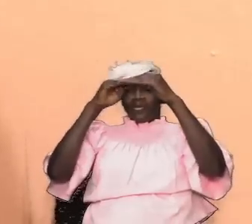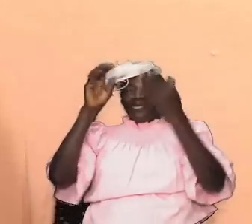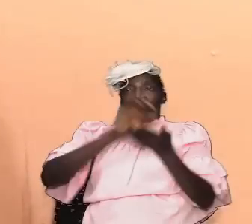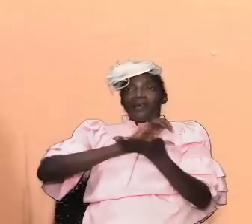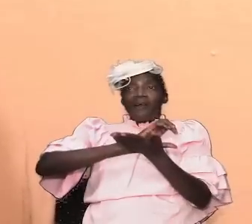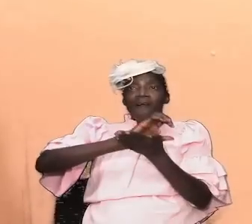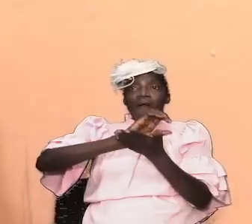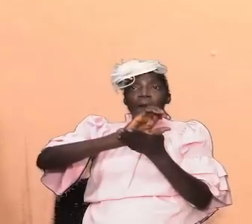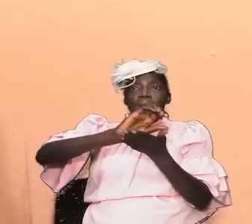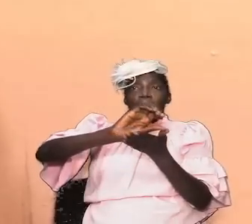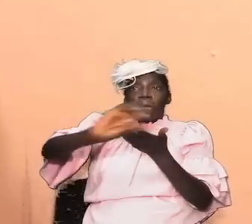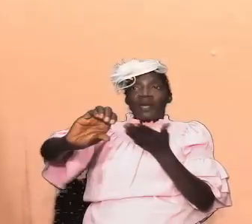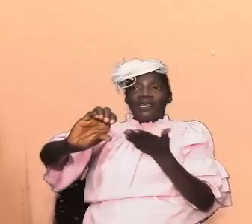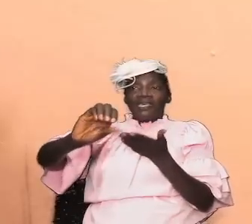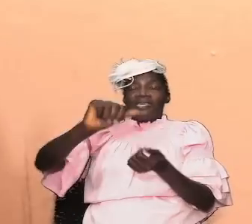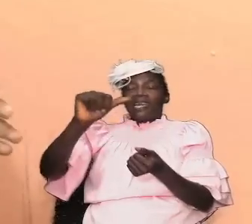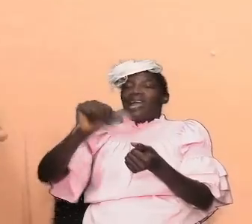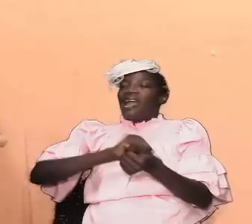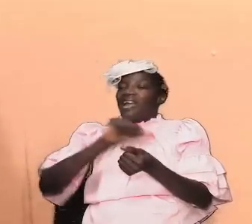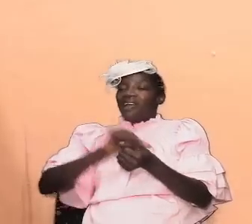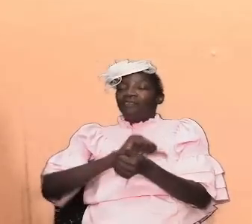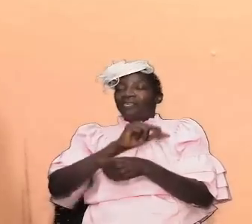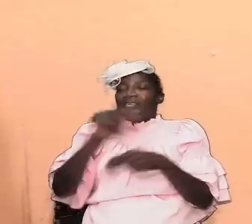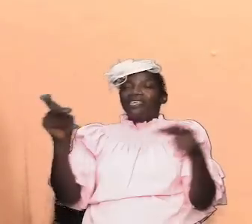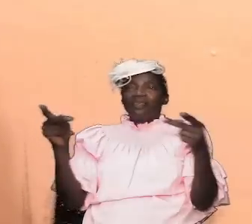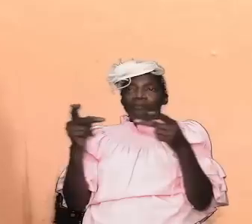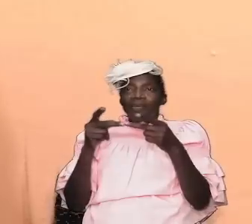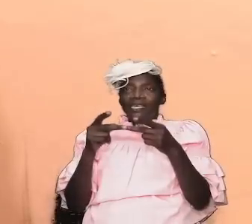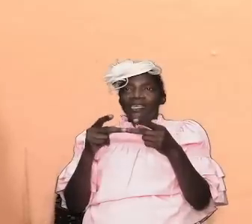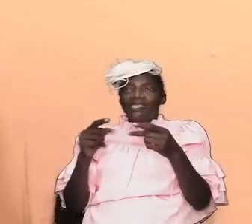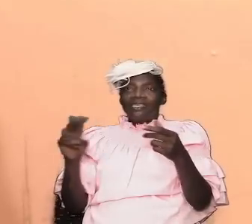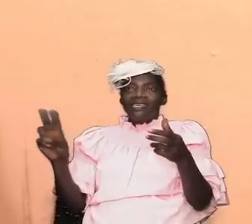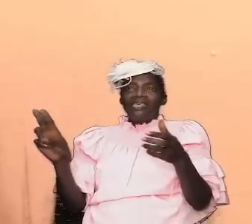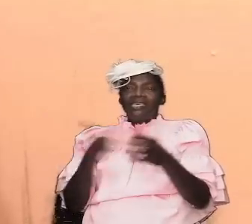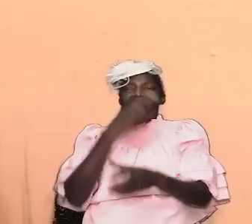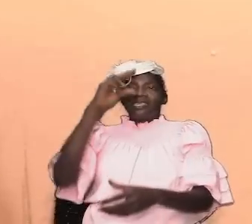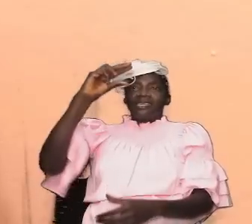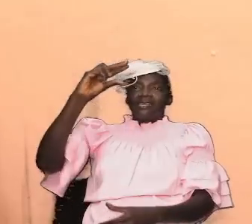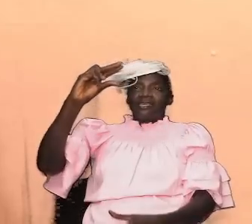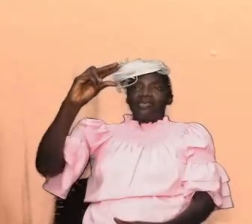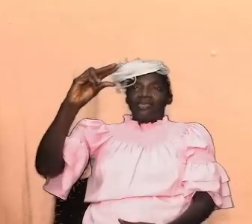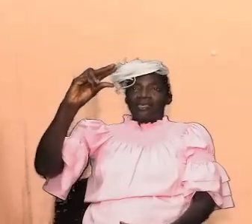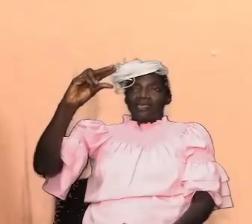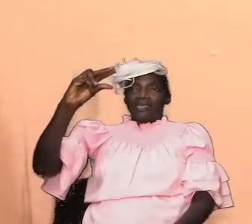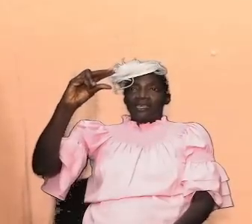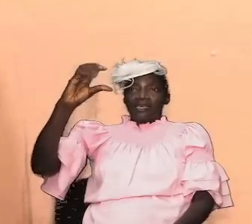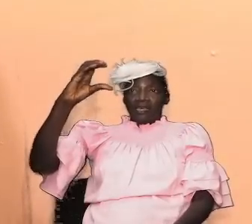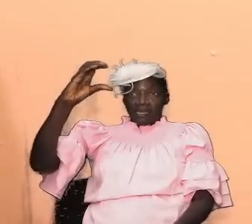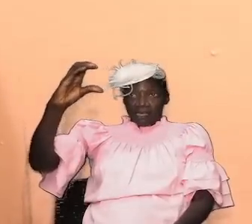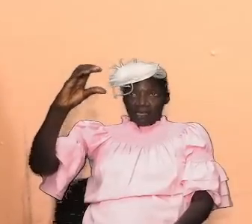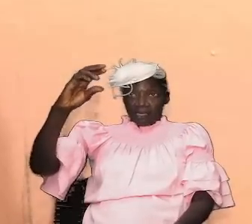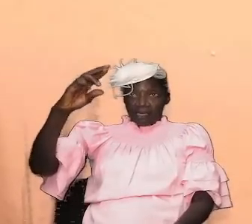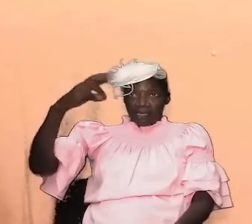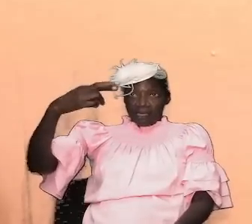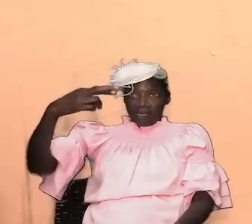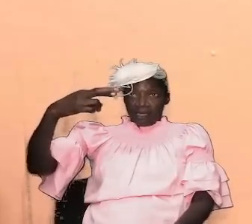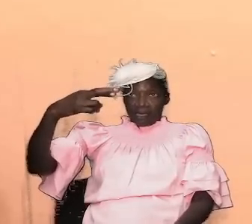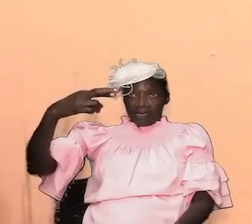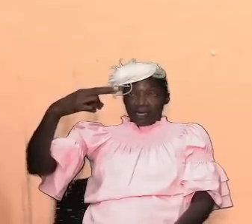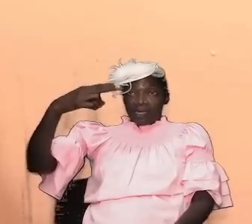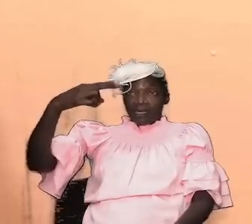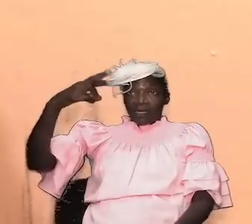and all the things were in place then second chronicles now tells us again look again at what happened here second